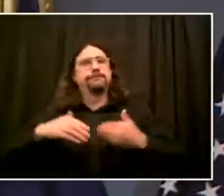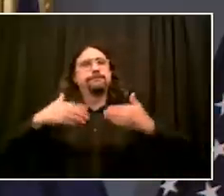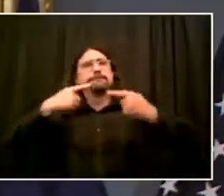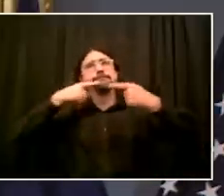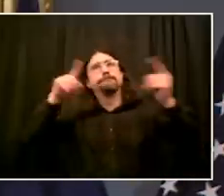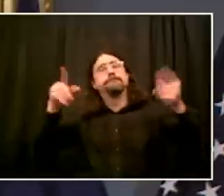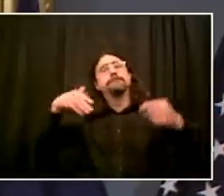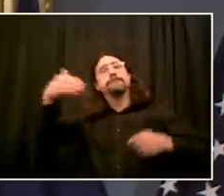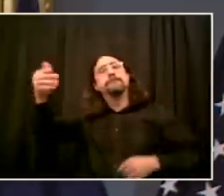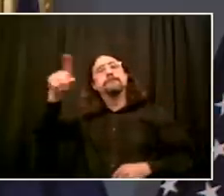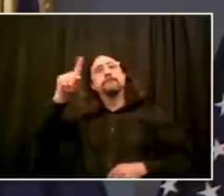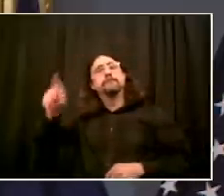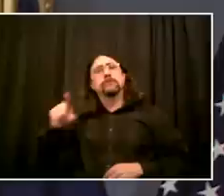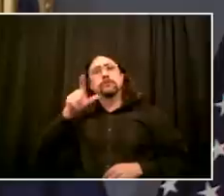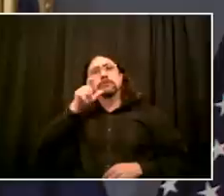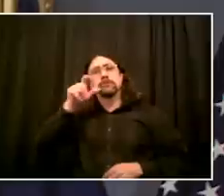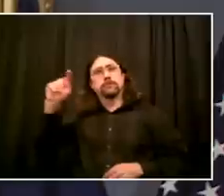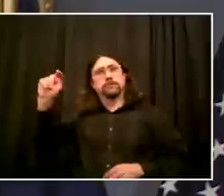is I'm exhausted.